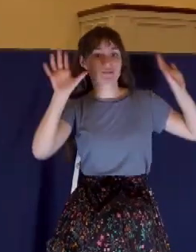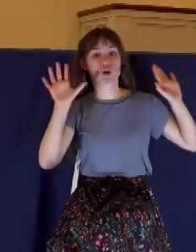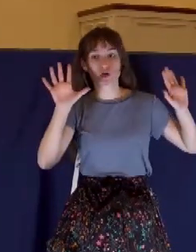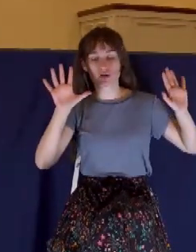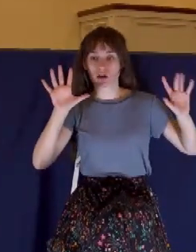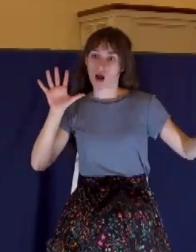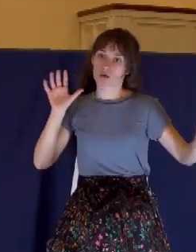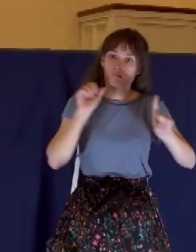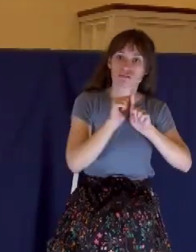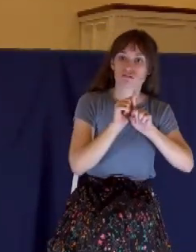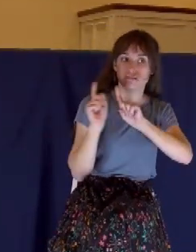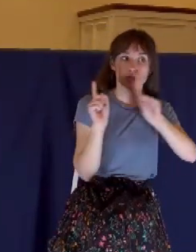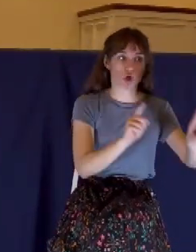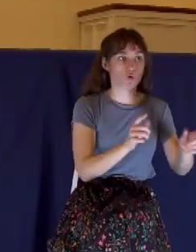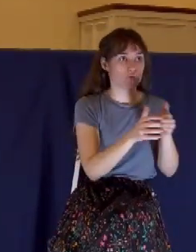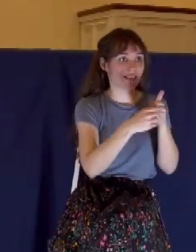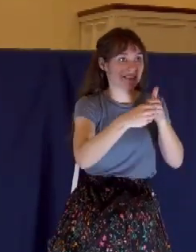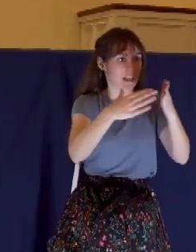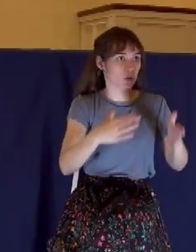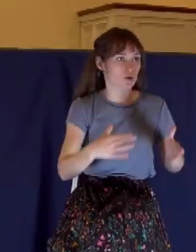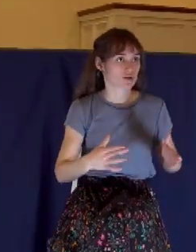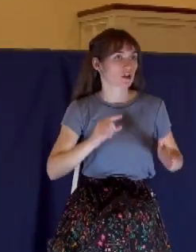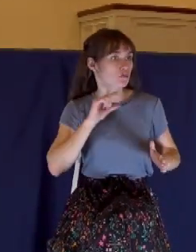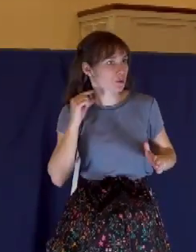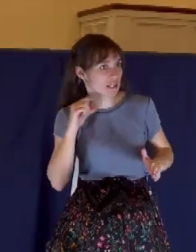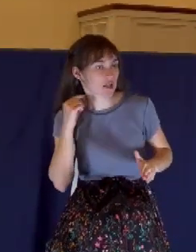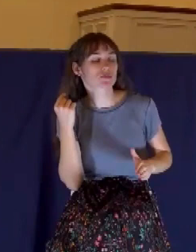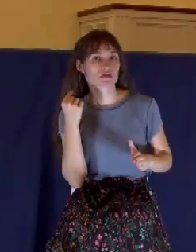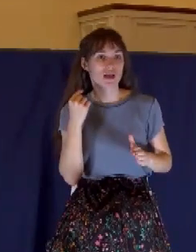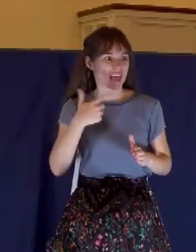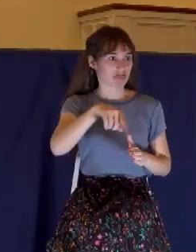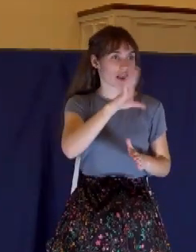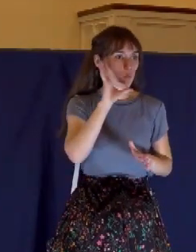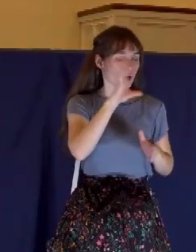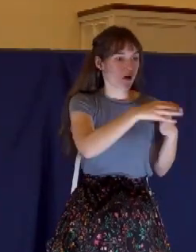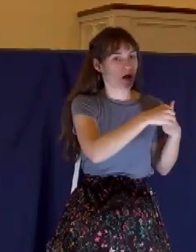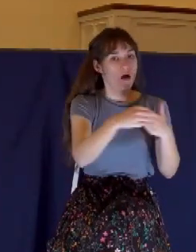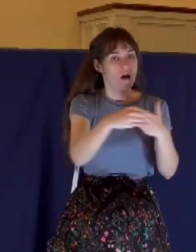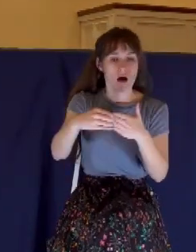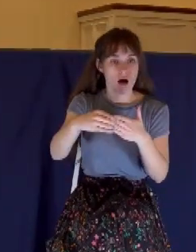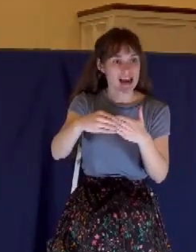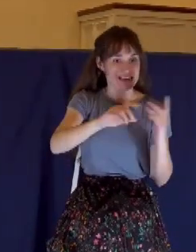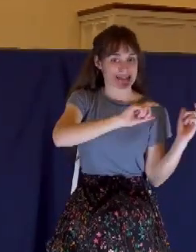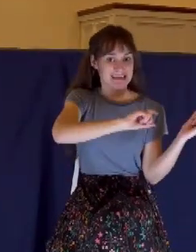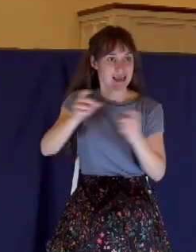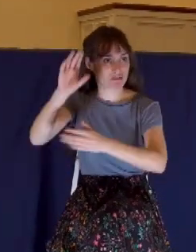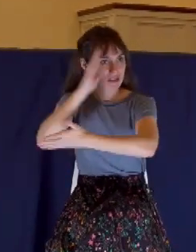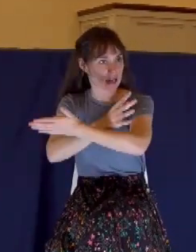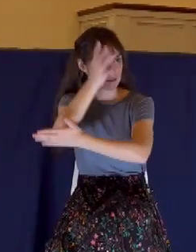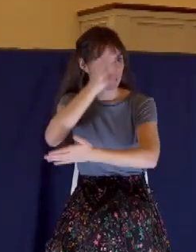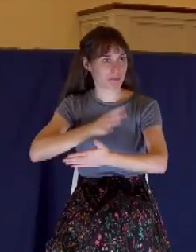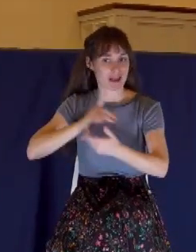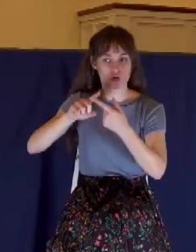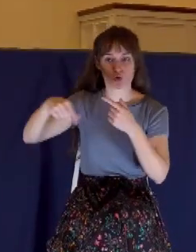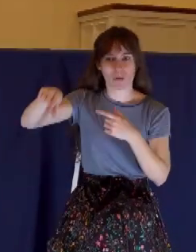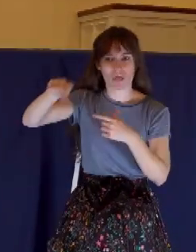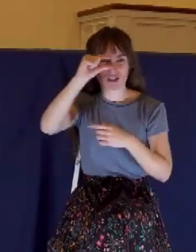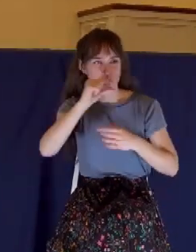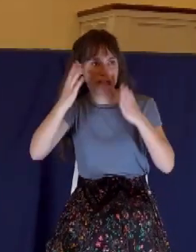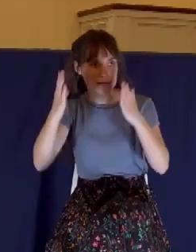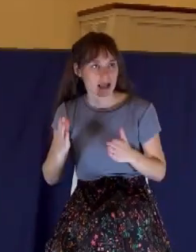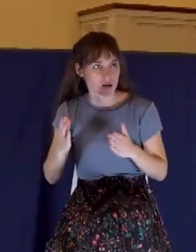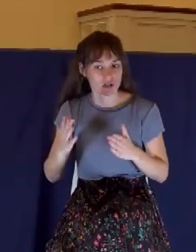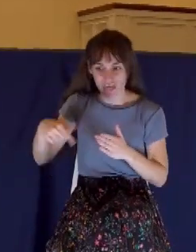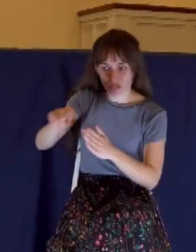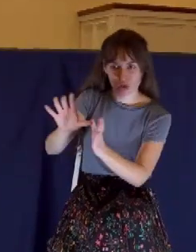and they shall condemn Him to death and He shall deliver them to the Gentiles and they shall mock Him and shall scourge Him and shall spit